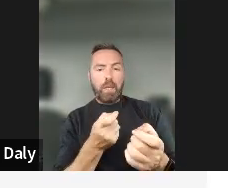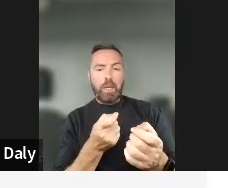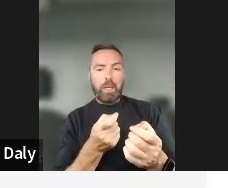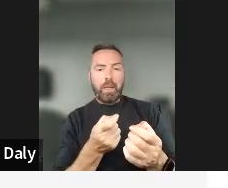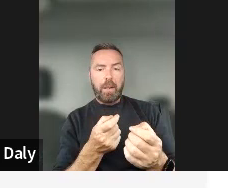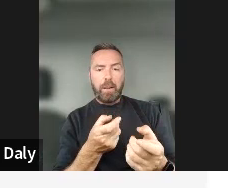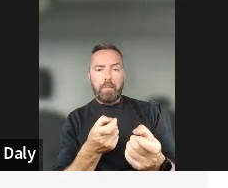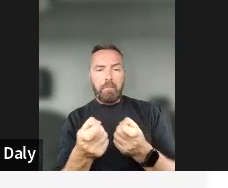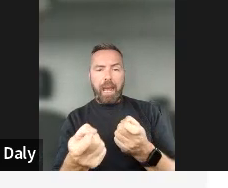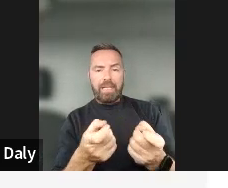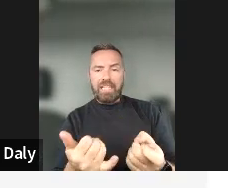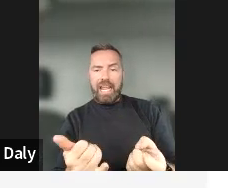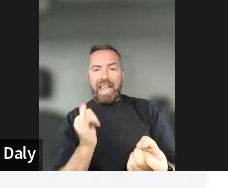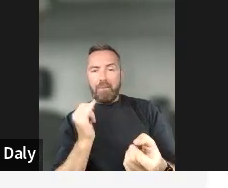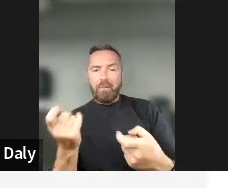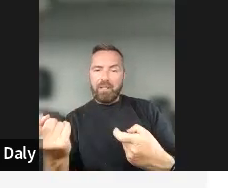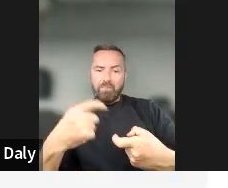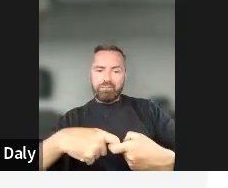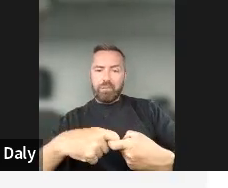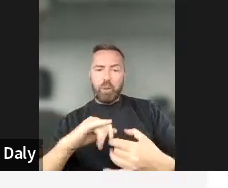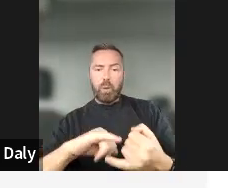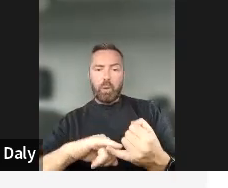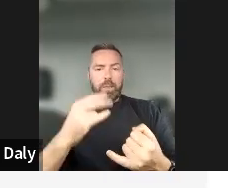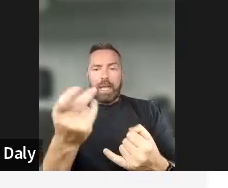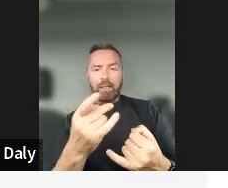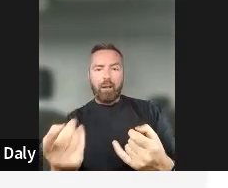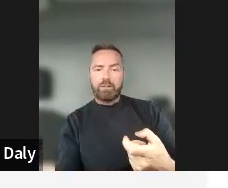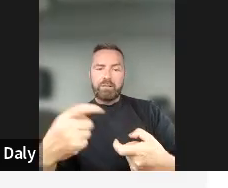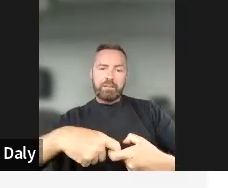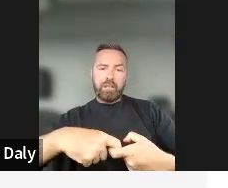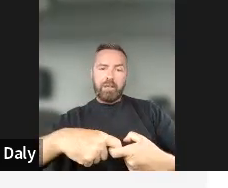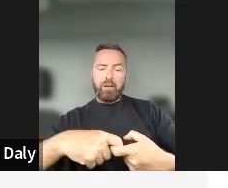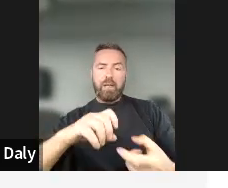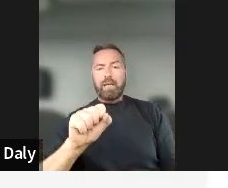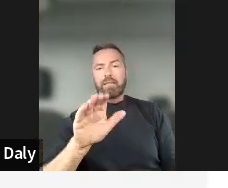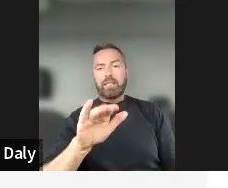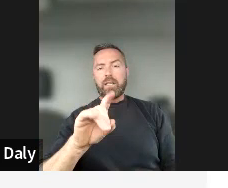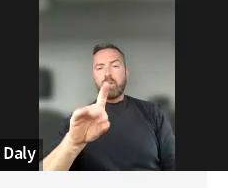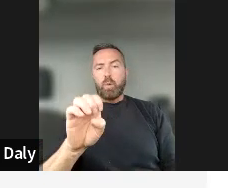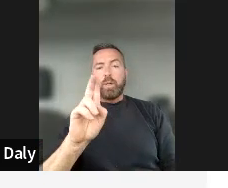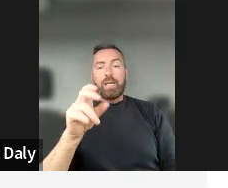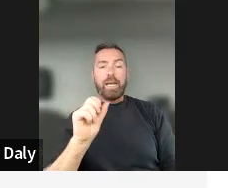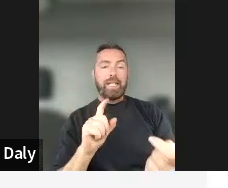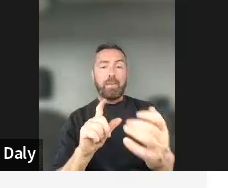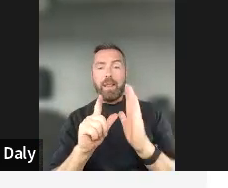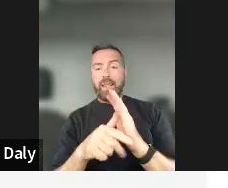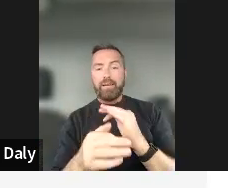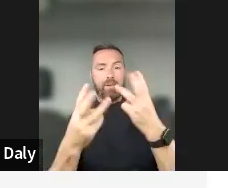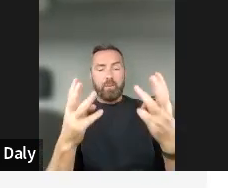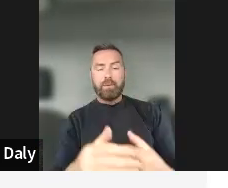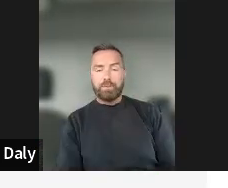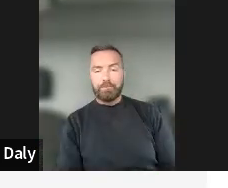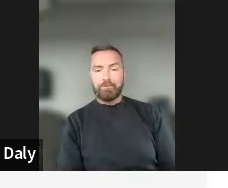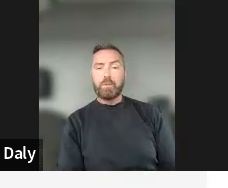And if you want to send your contributions afterwards via email, this is also possible. So